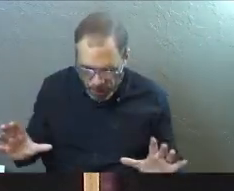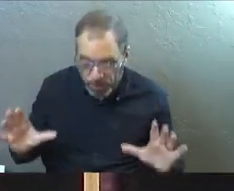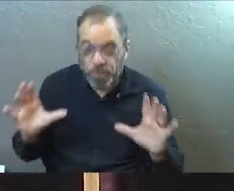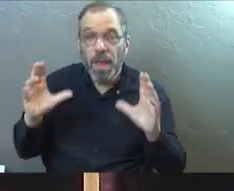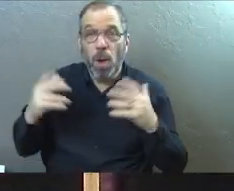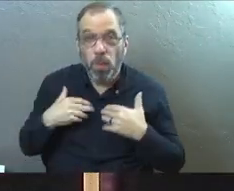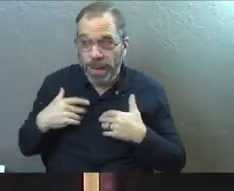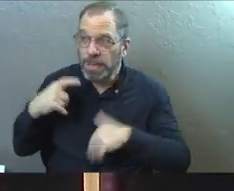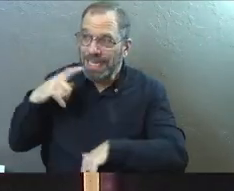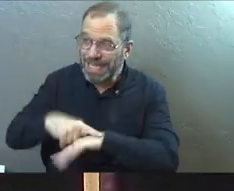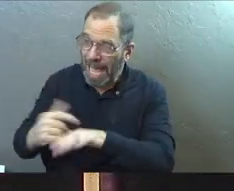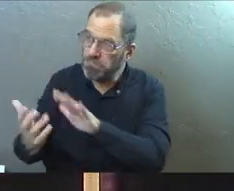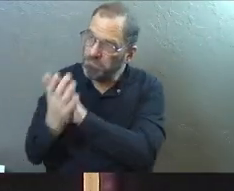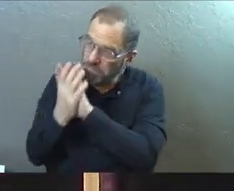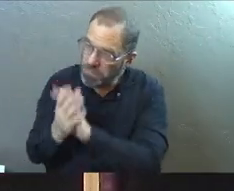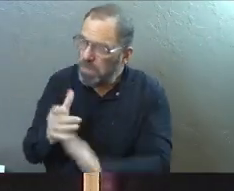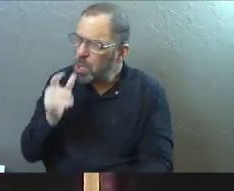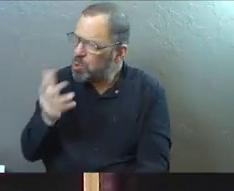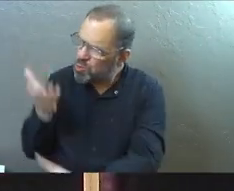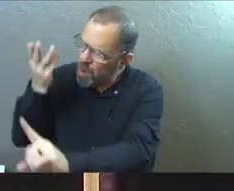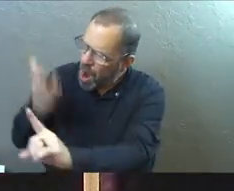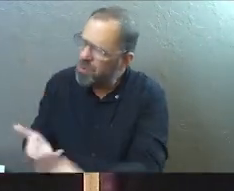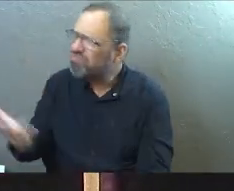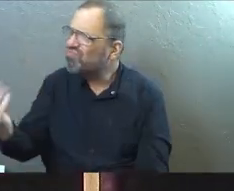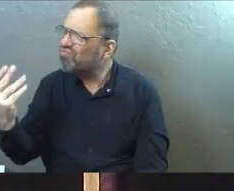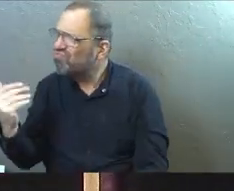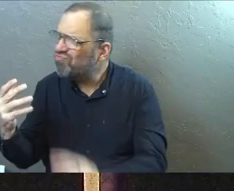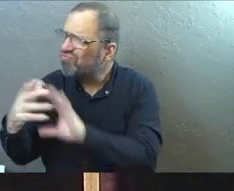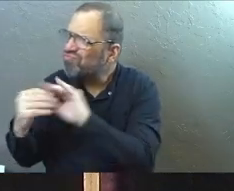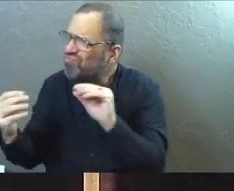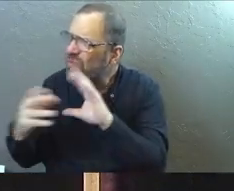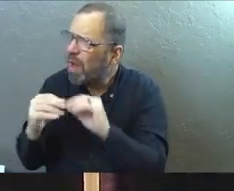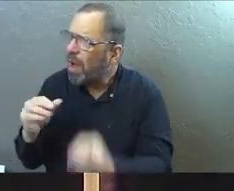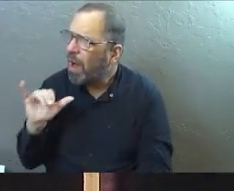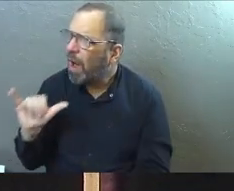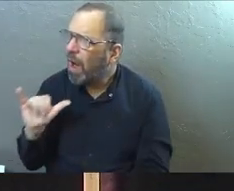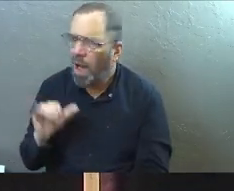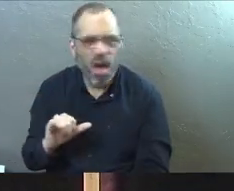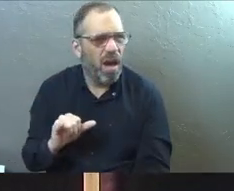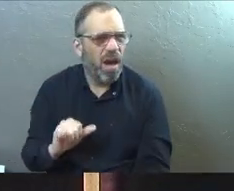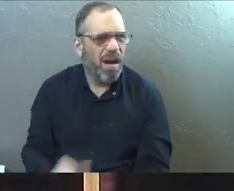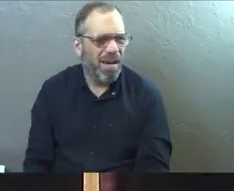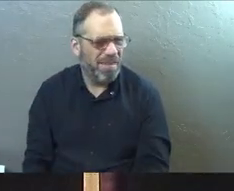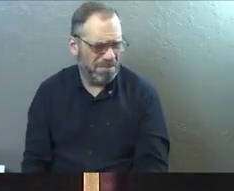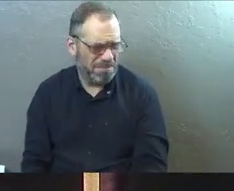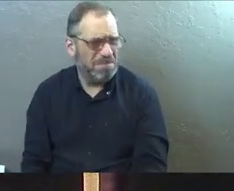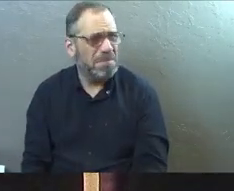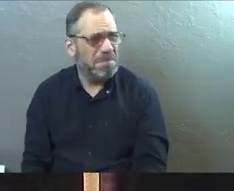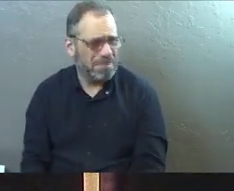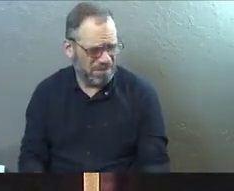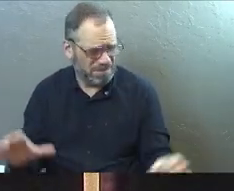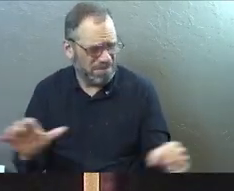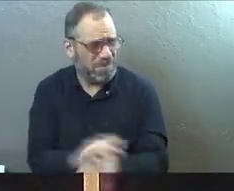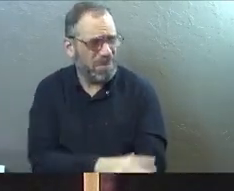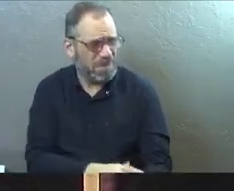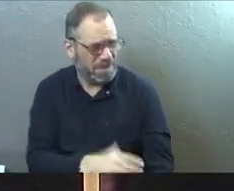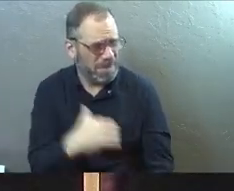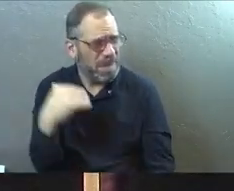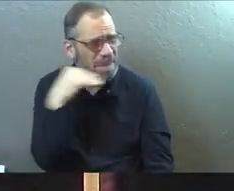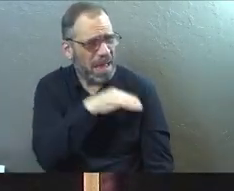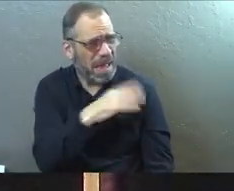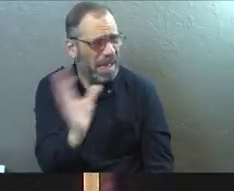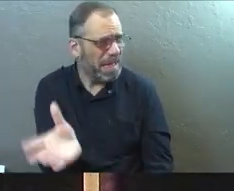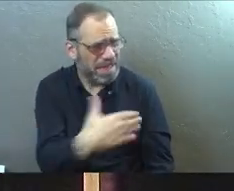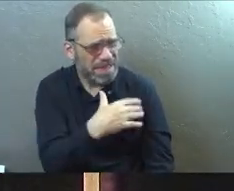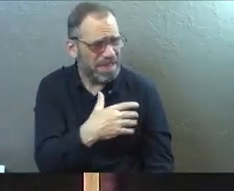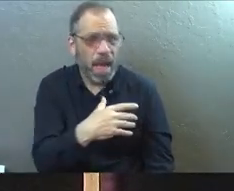as I spent time with Rachel and I asked Rachel, who are you? And I got to know her. I realized that all those people were full of it, man. They were wrong